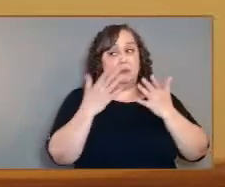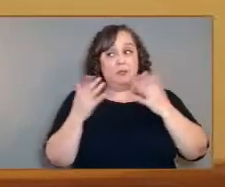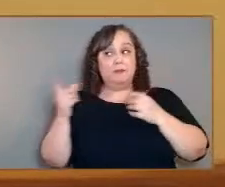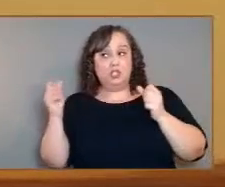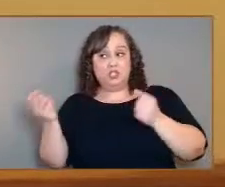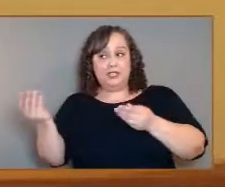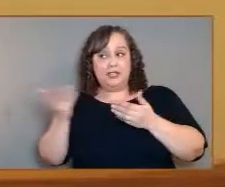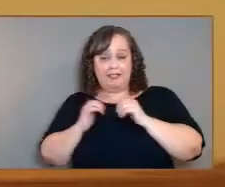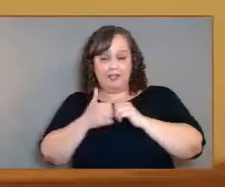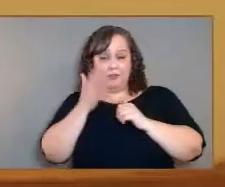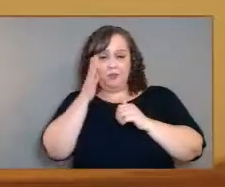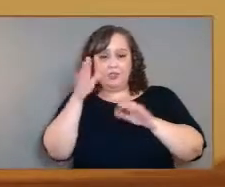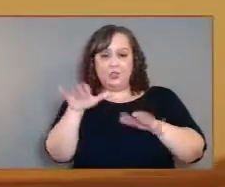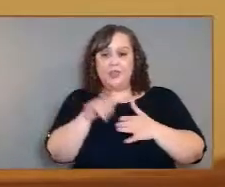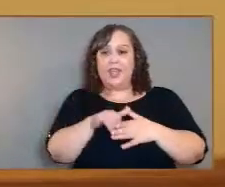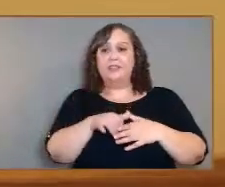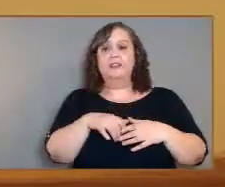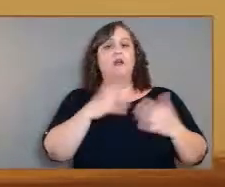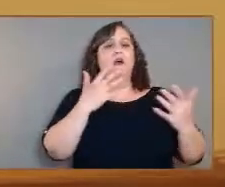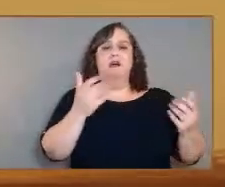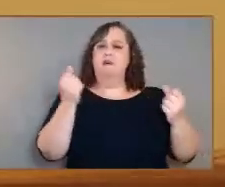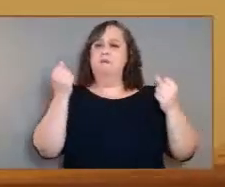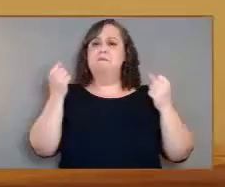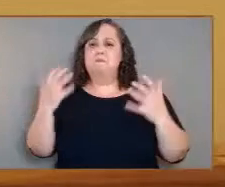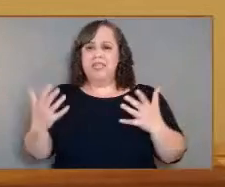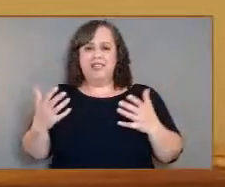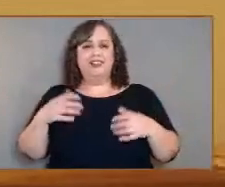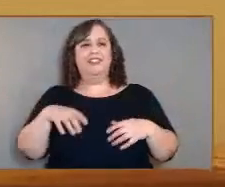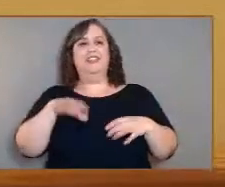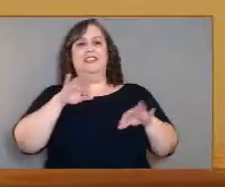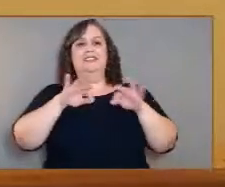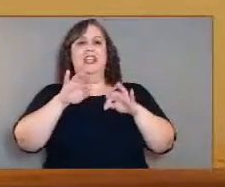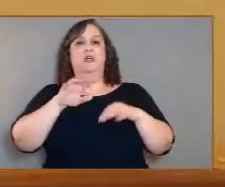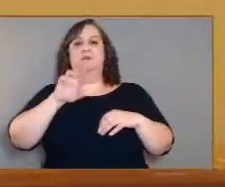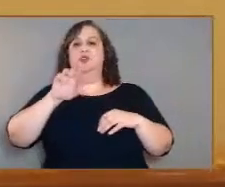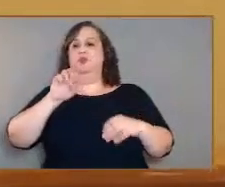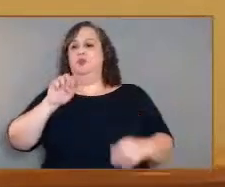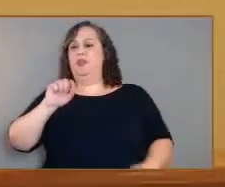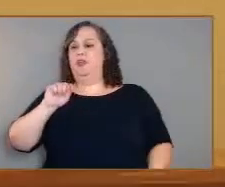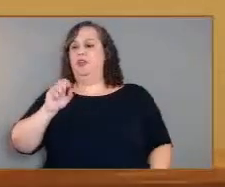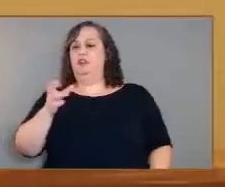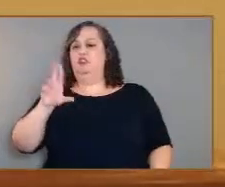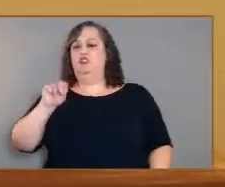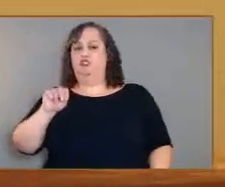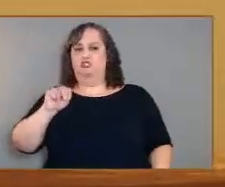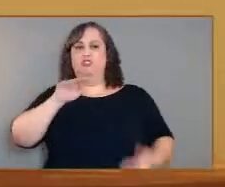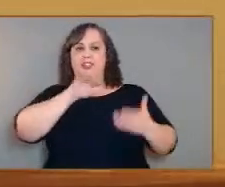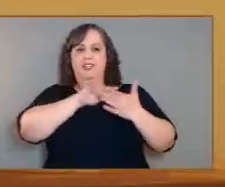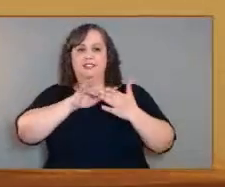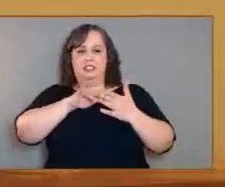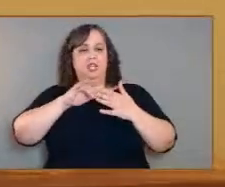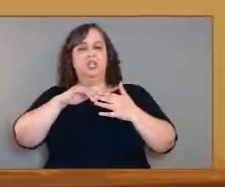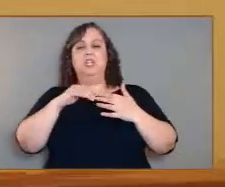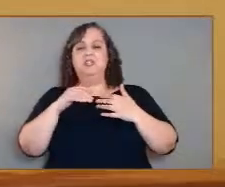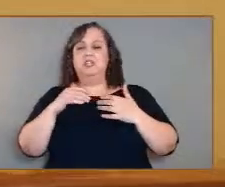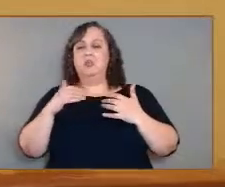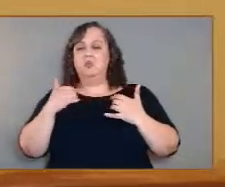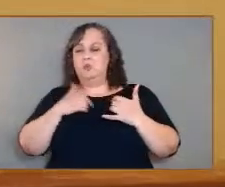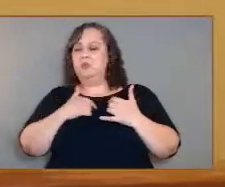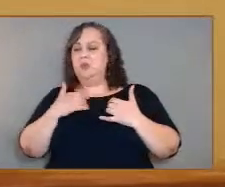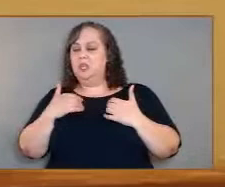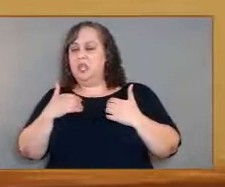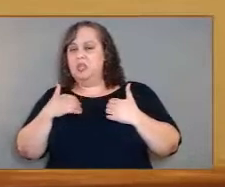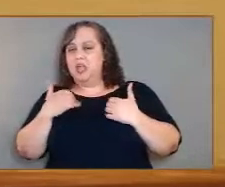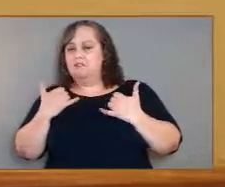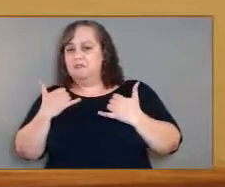Well, there are a number of sample return mission studies in work. And so it's super challenging. know, we're looking